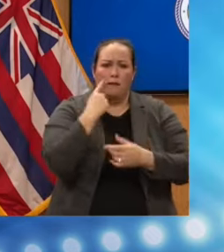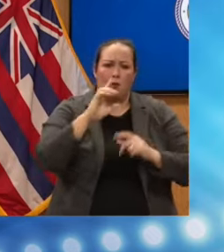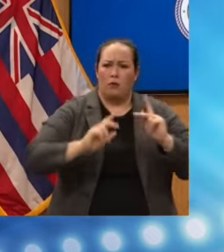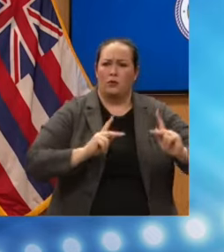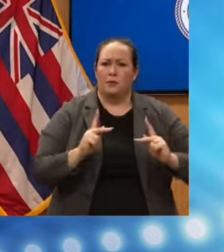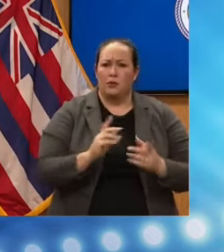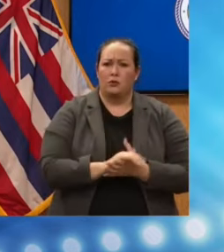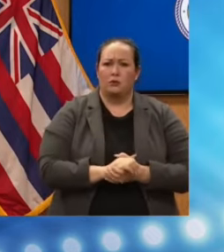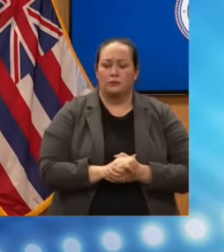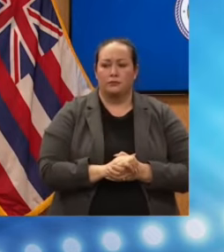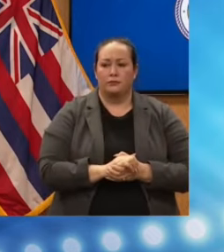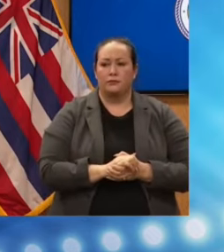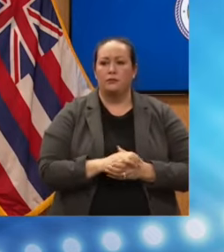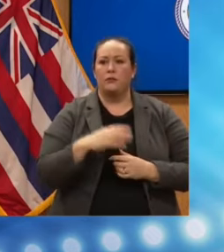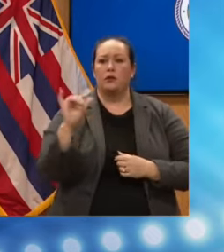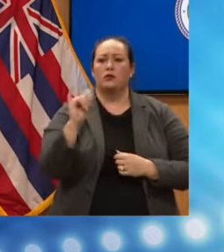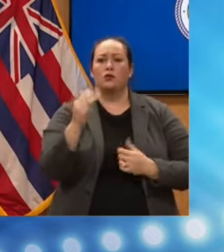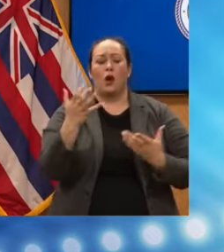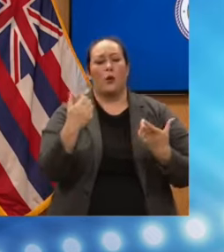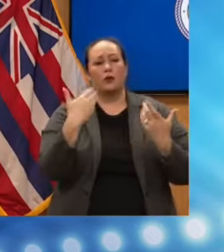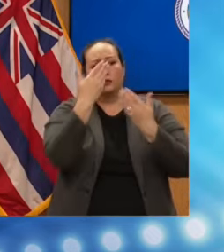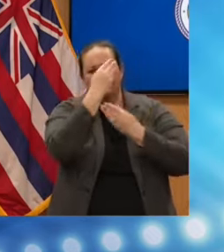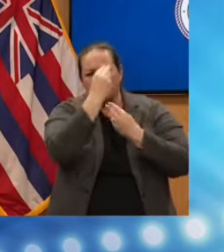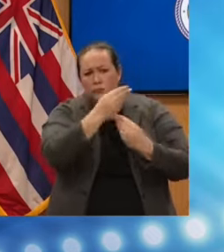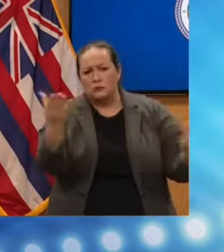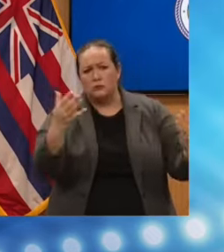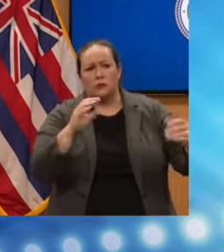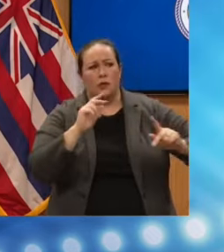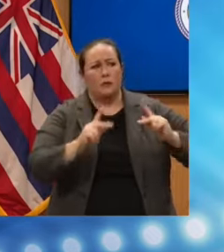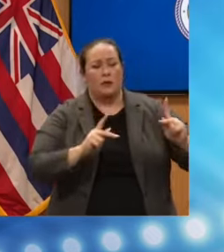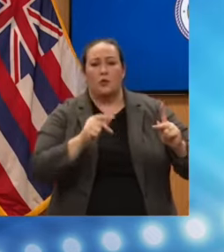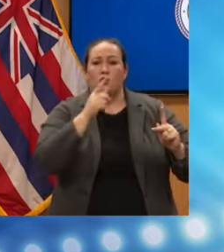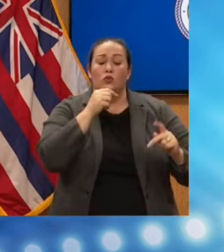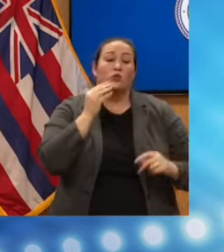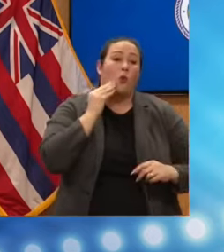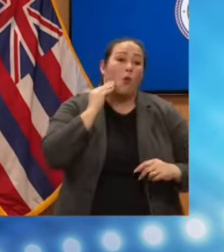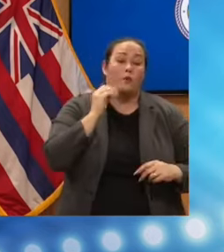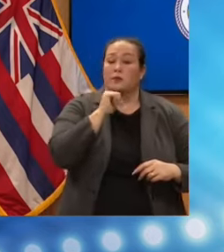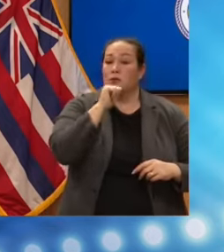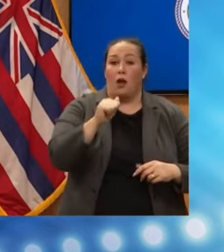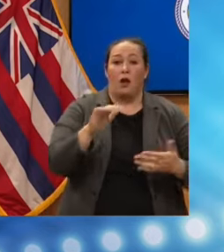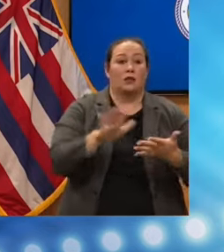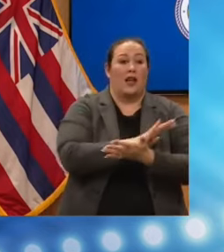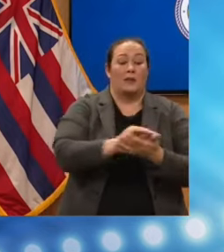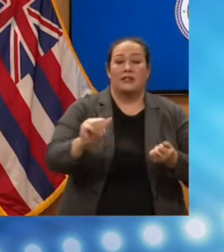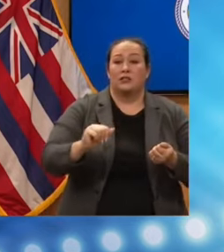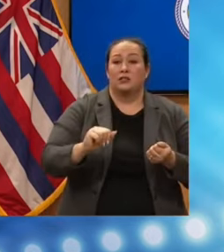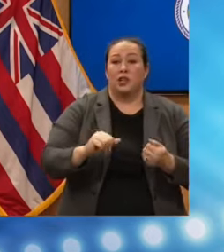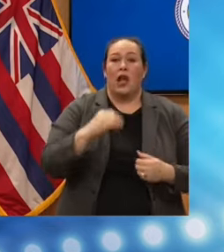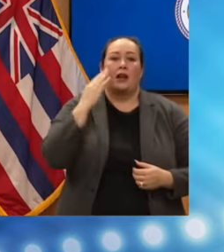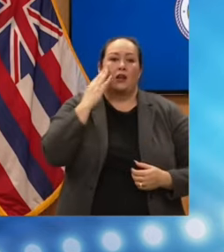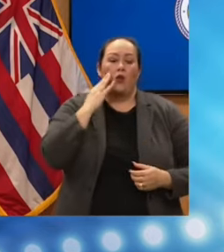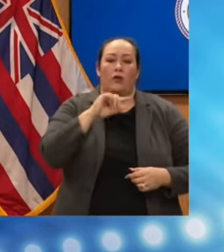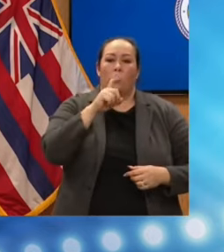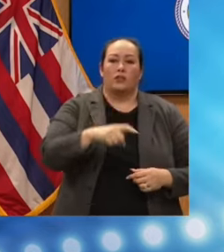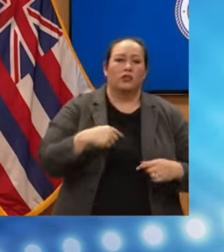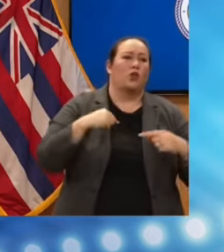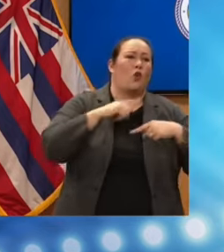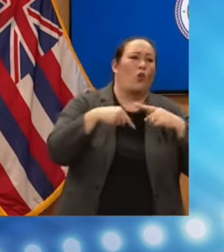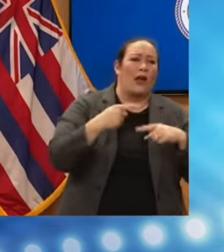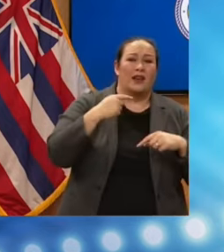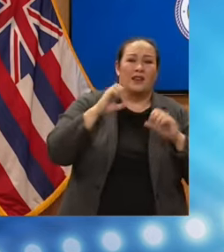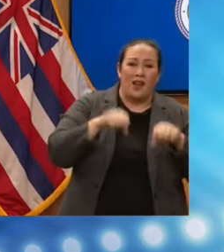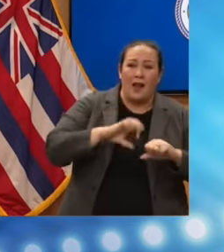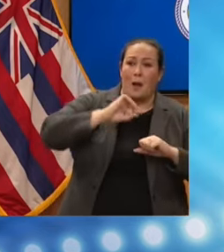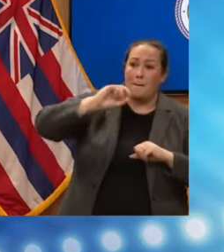I did want to also speak to the folks whose homes were not damaged. And I know the question on your mind is, when can